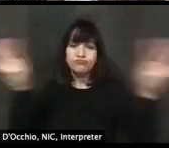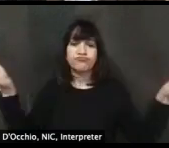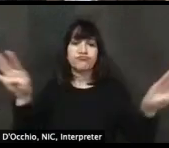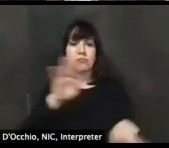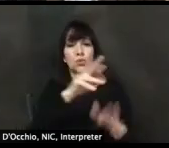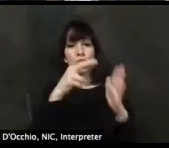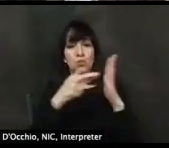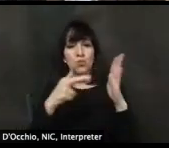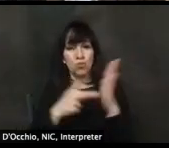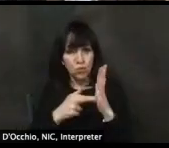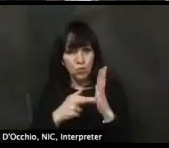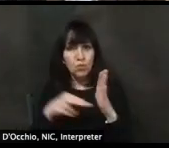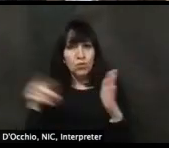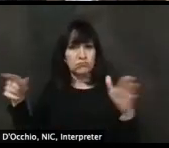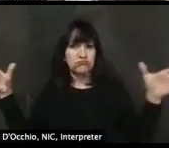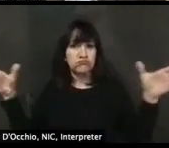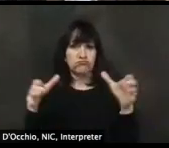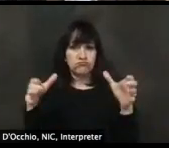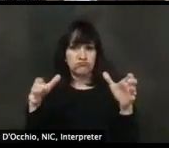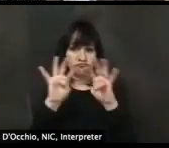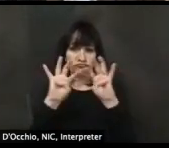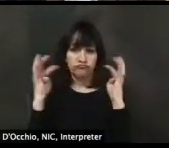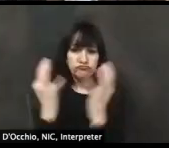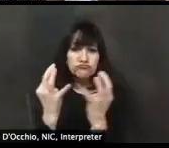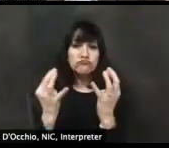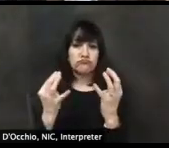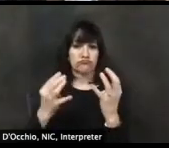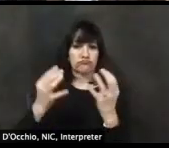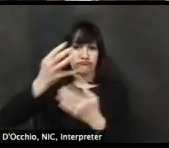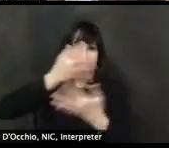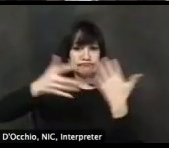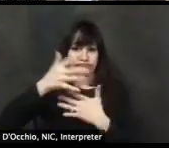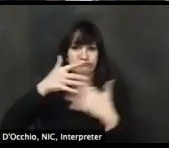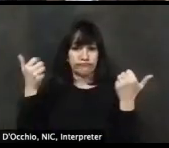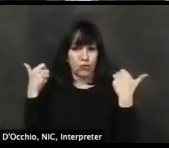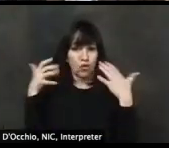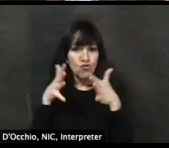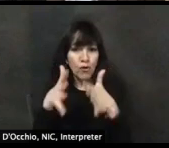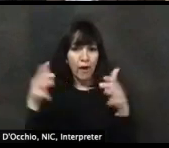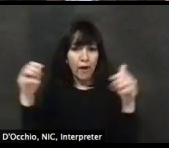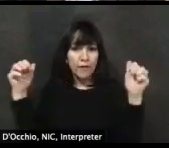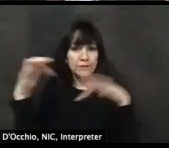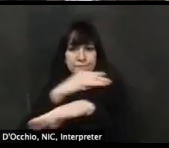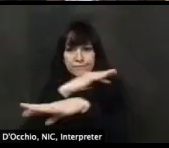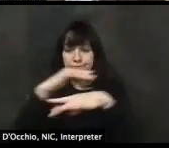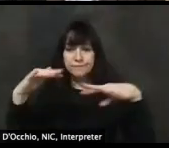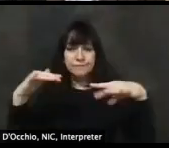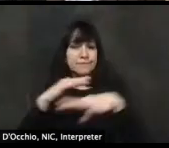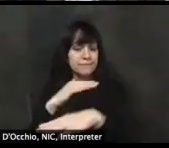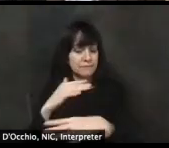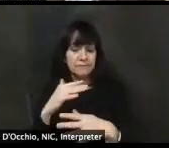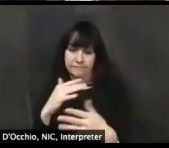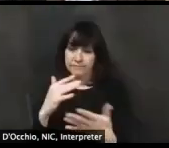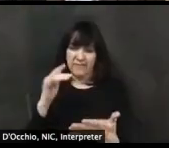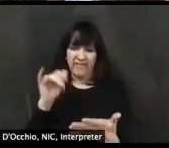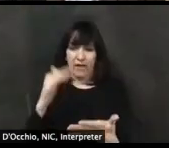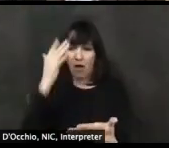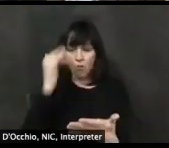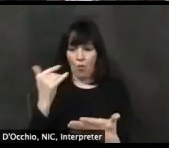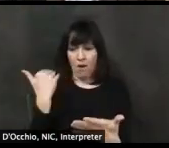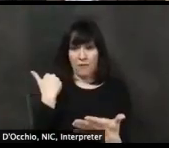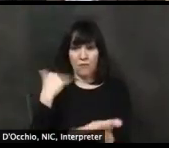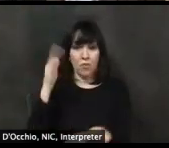before, if Dr. Rattay has anything to add, our governor, uh, has been part of the regional area, uh, which has included